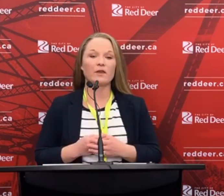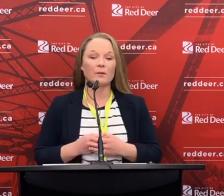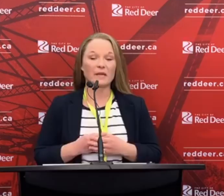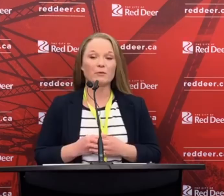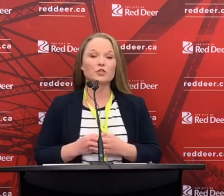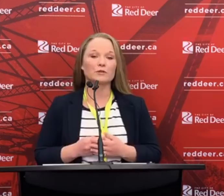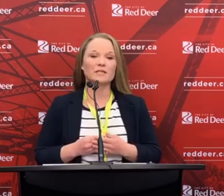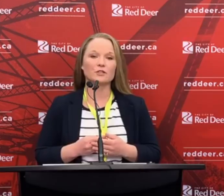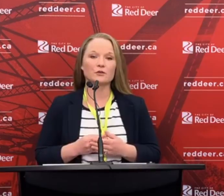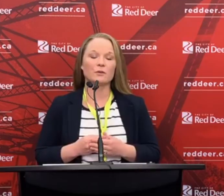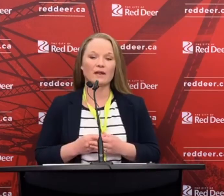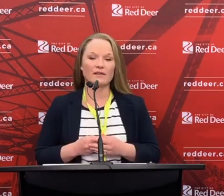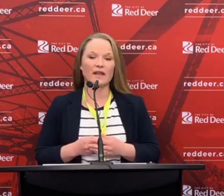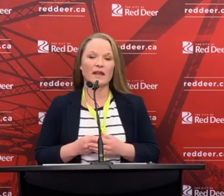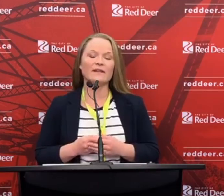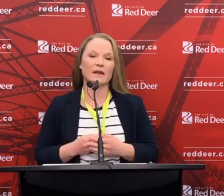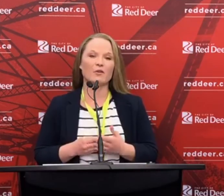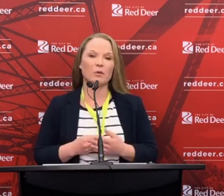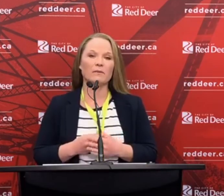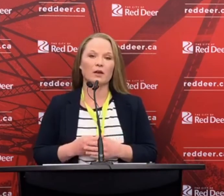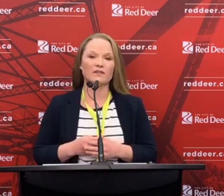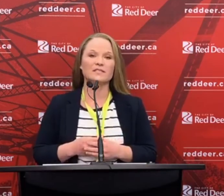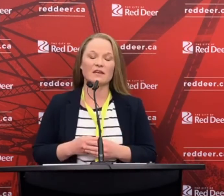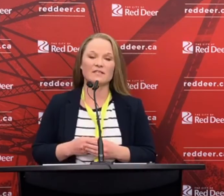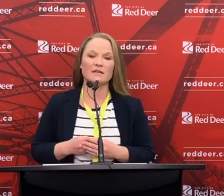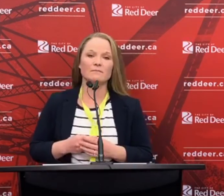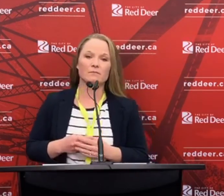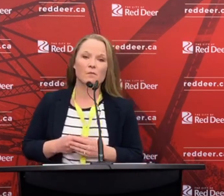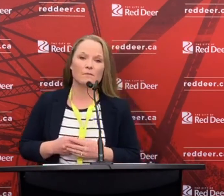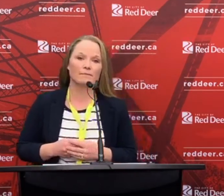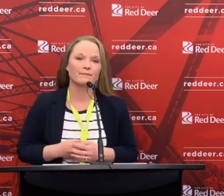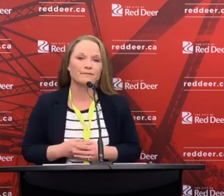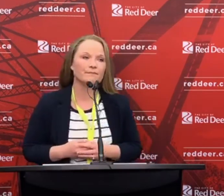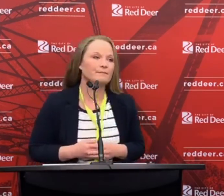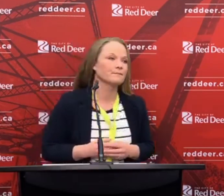with people choosing to do the right thing in the name of public health and safety.